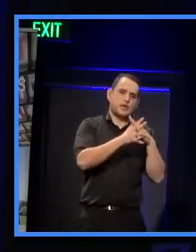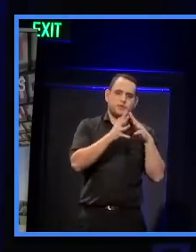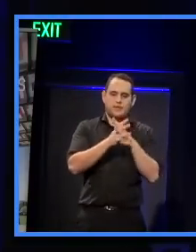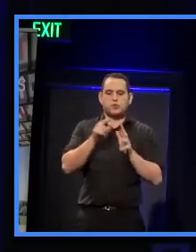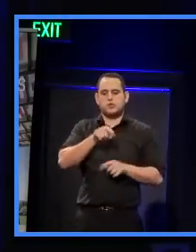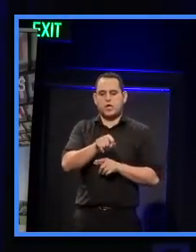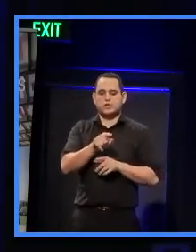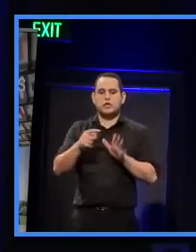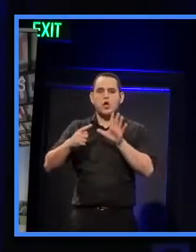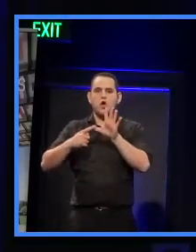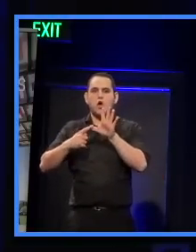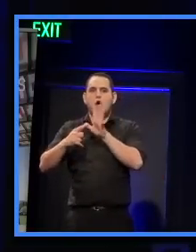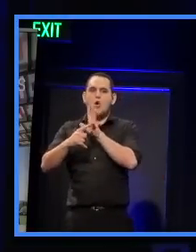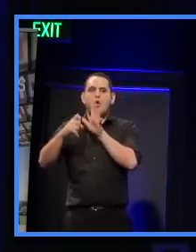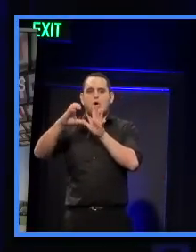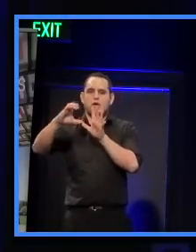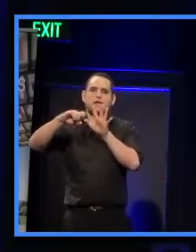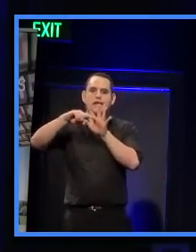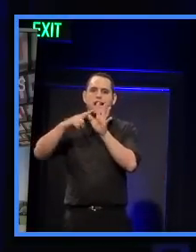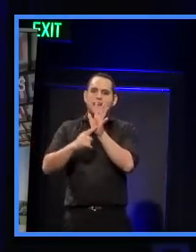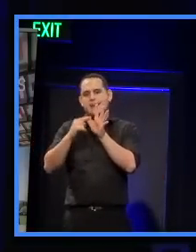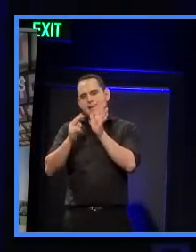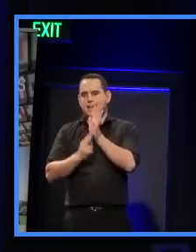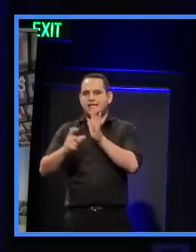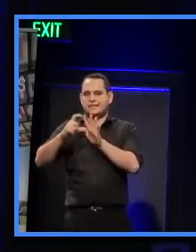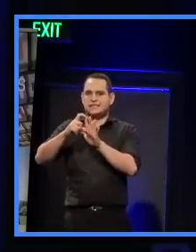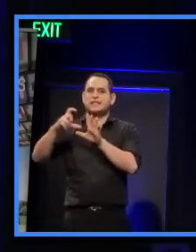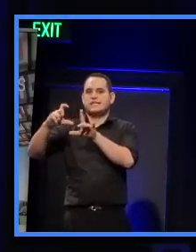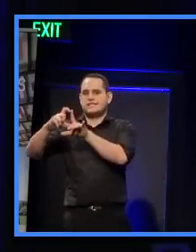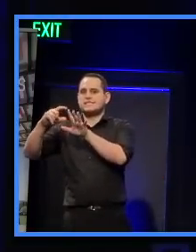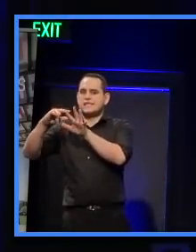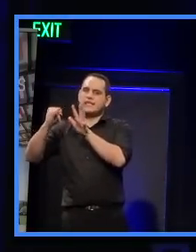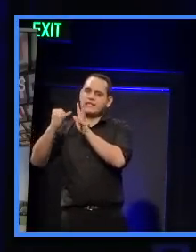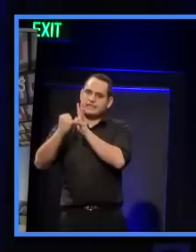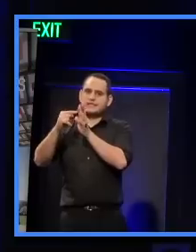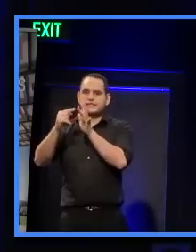.aucklanddesignmanual.co.nz.